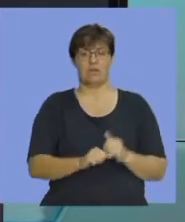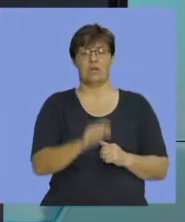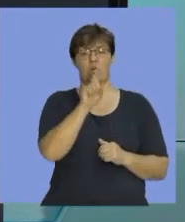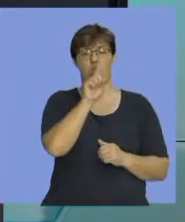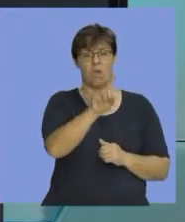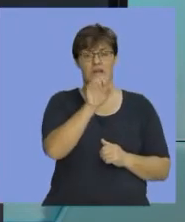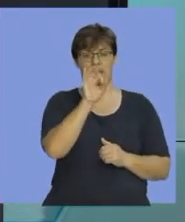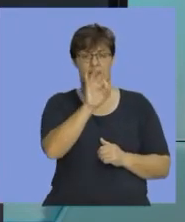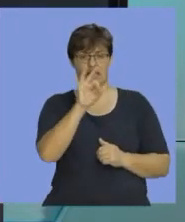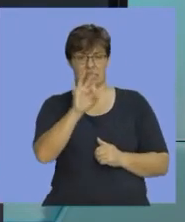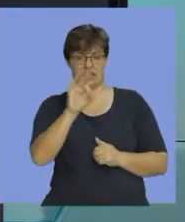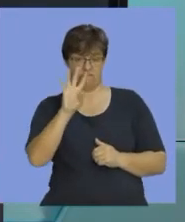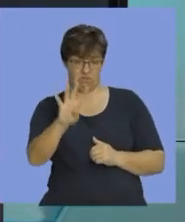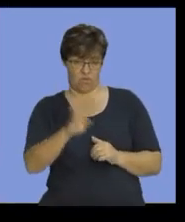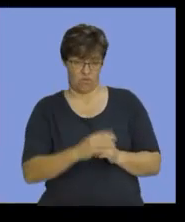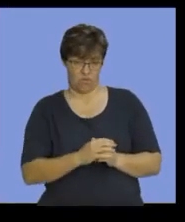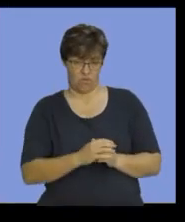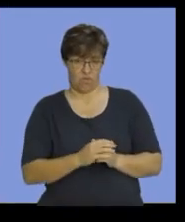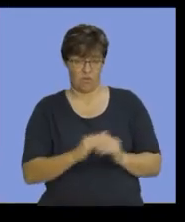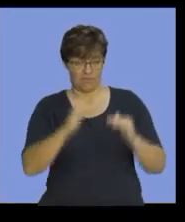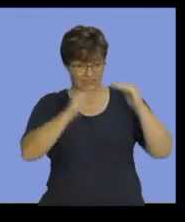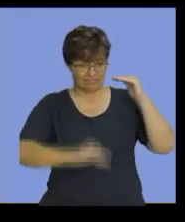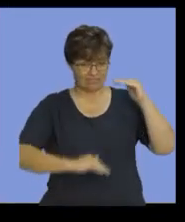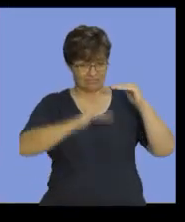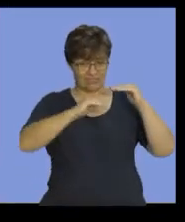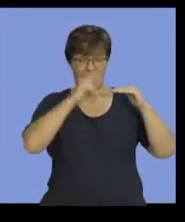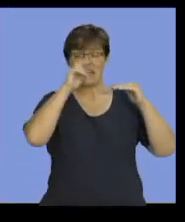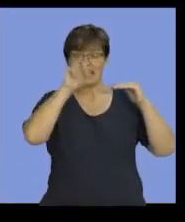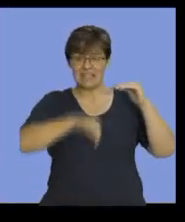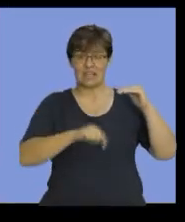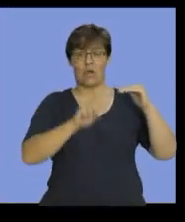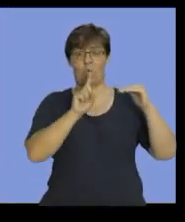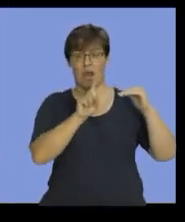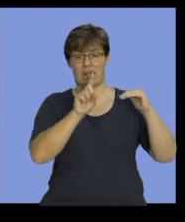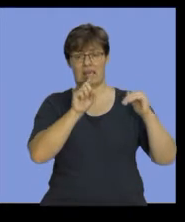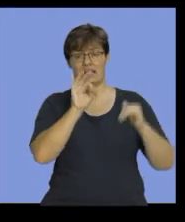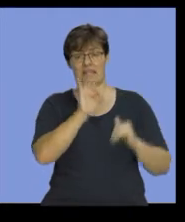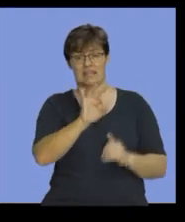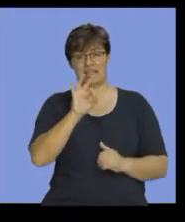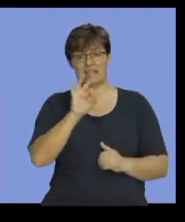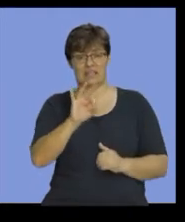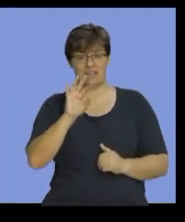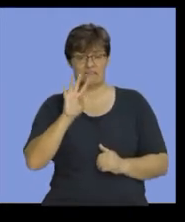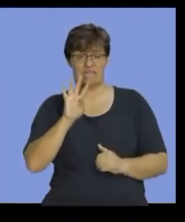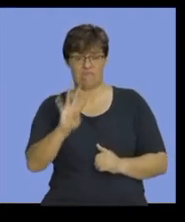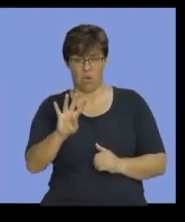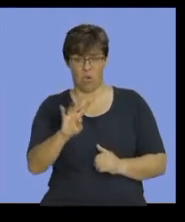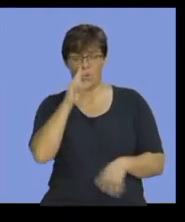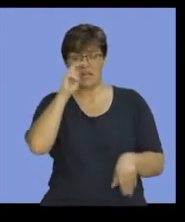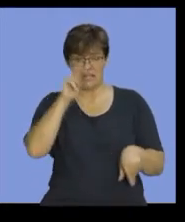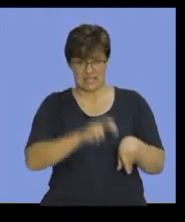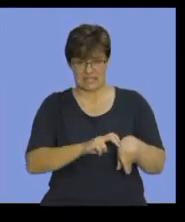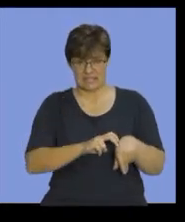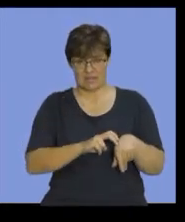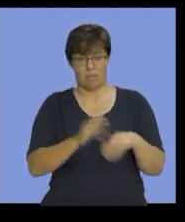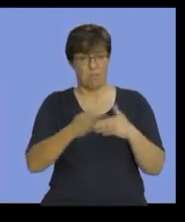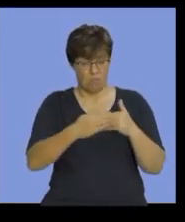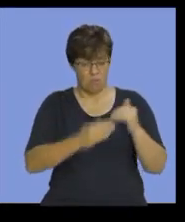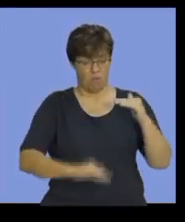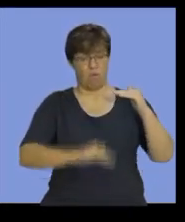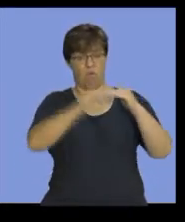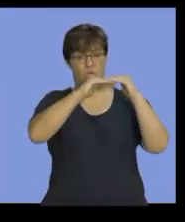,334. They are under the break even point by 1,334 units.